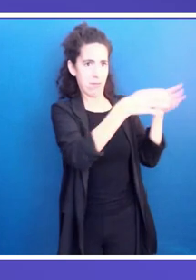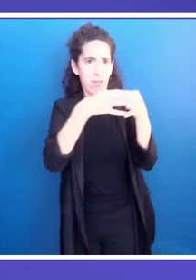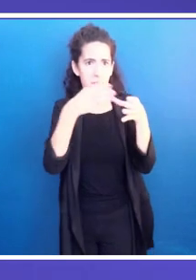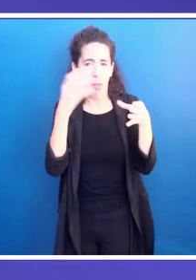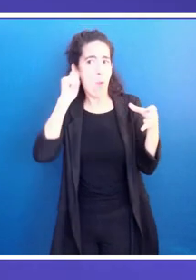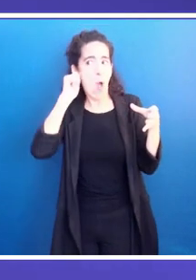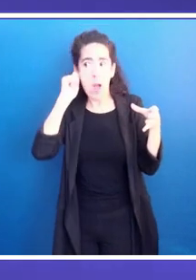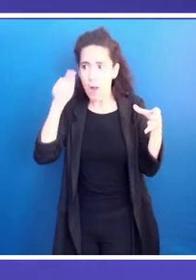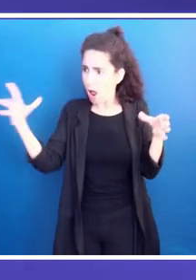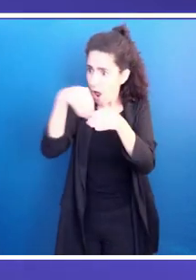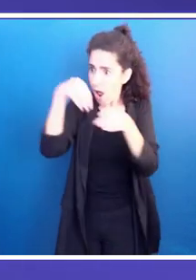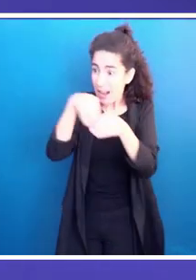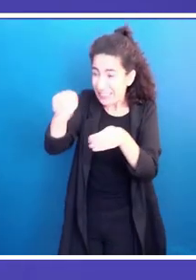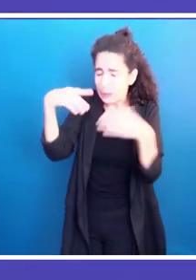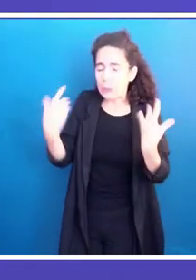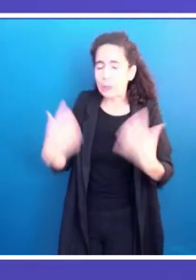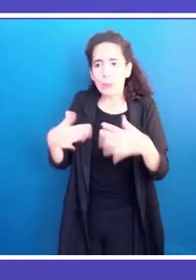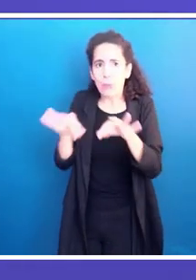crisis.